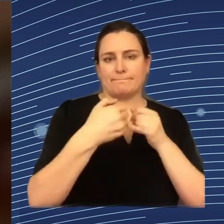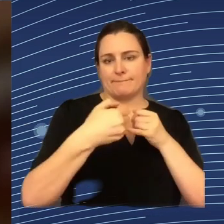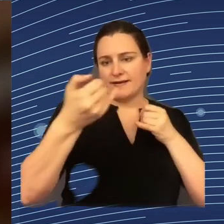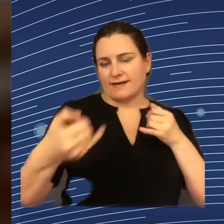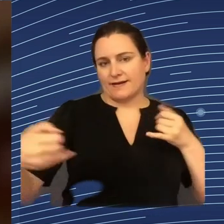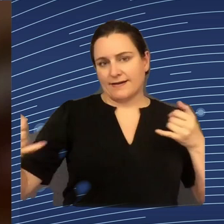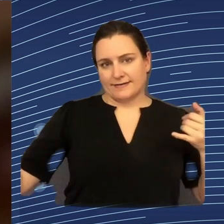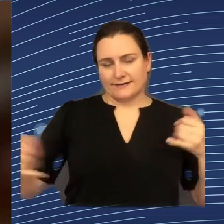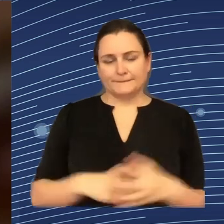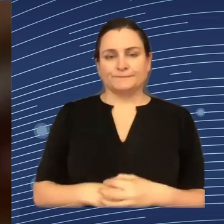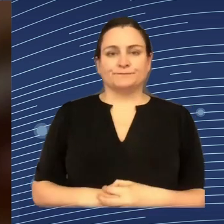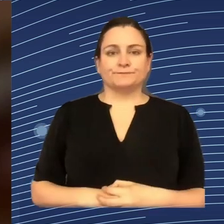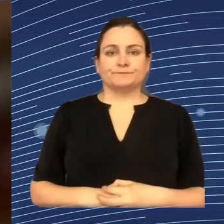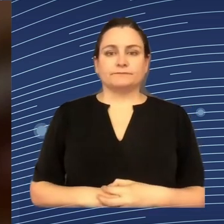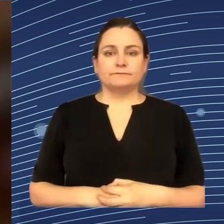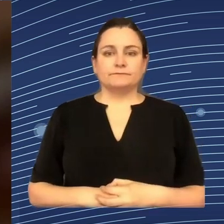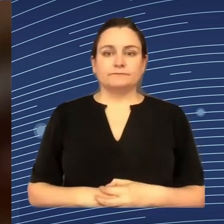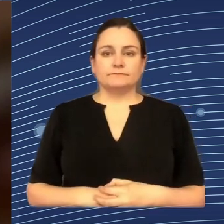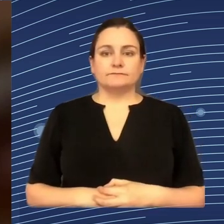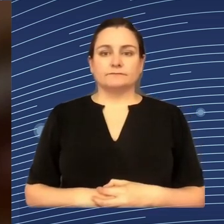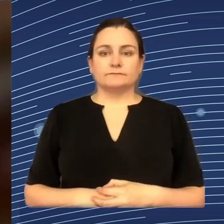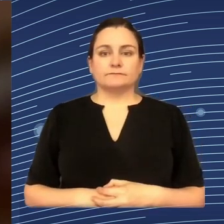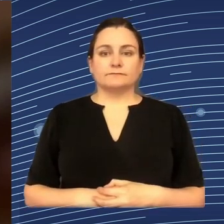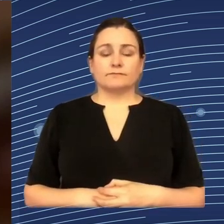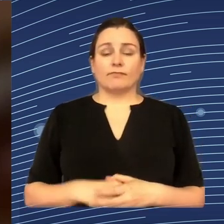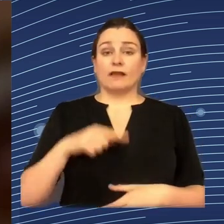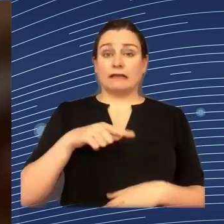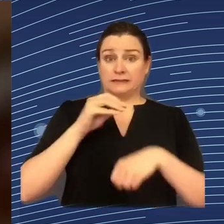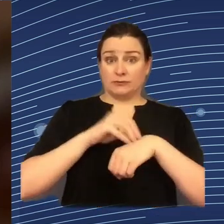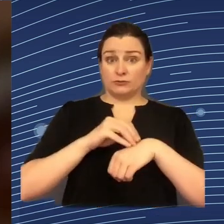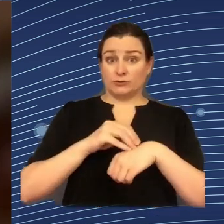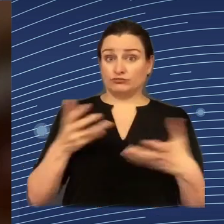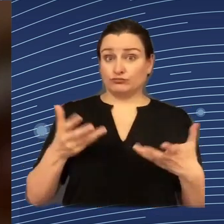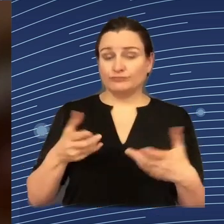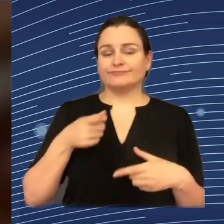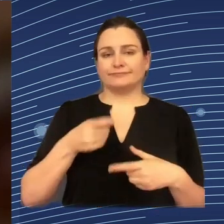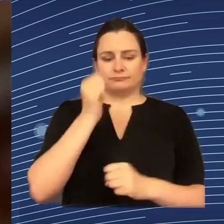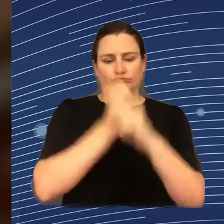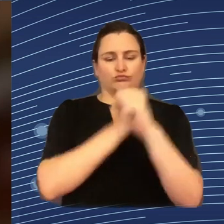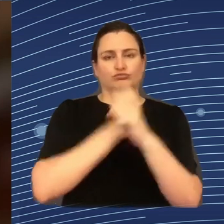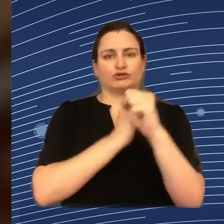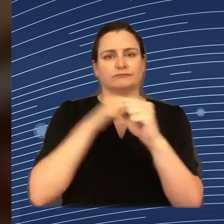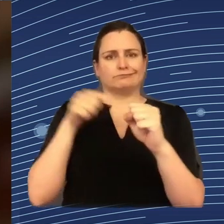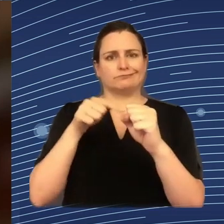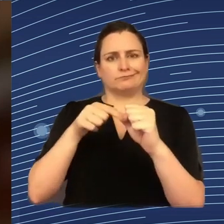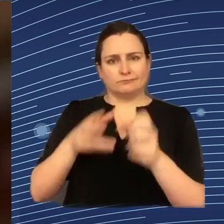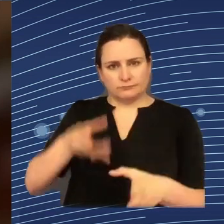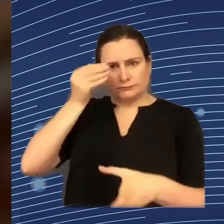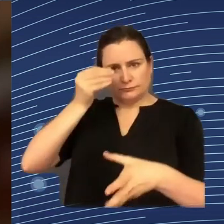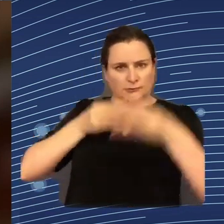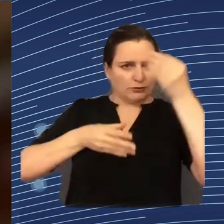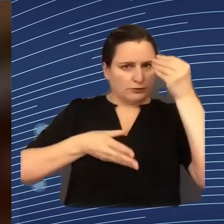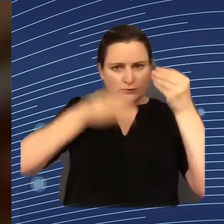based on or especially where they become problematic is machine learning. So what we proposed